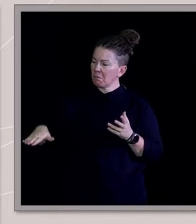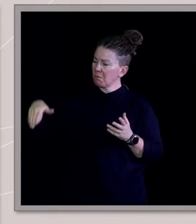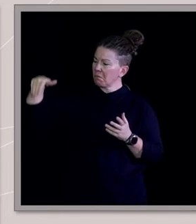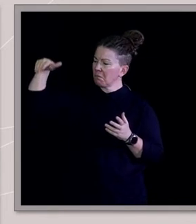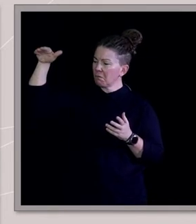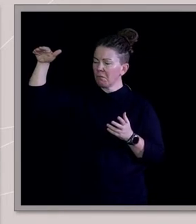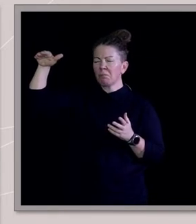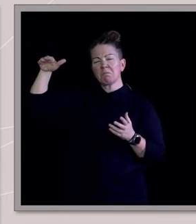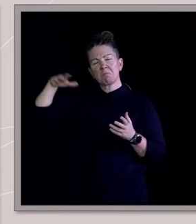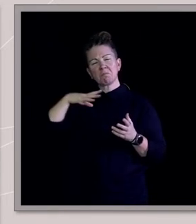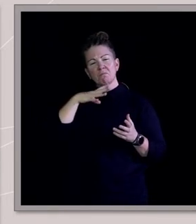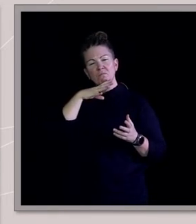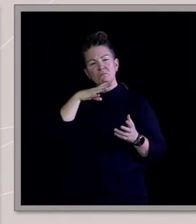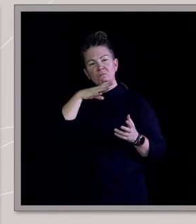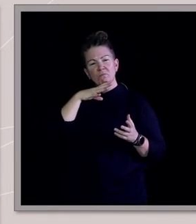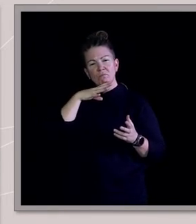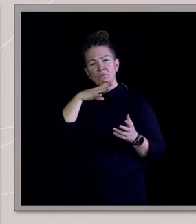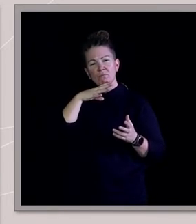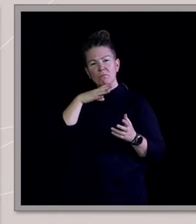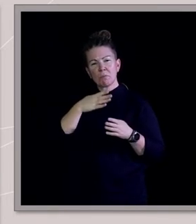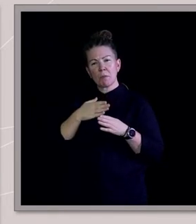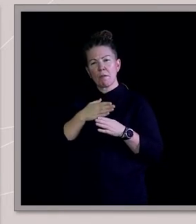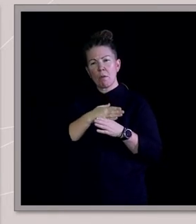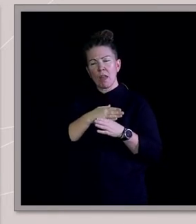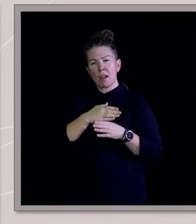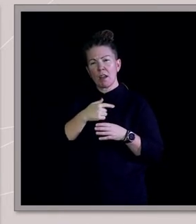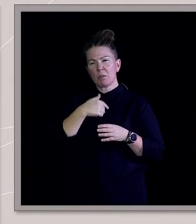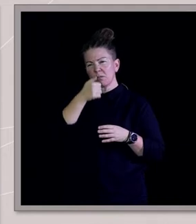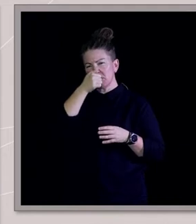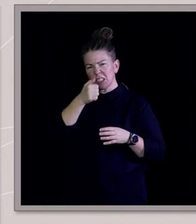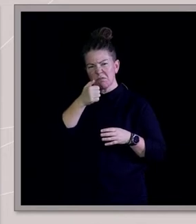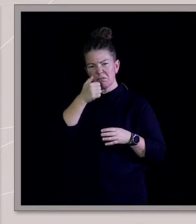before that, at the age of, say, six, seven, eight,